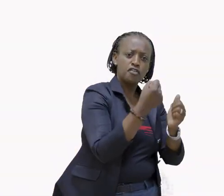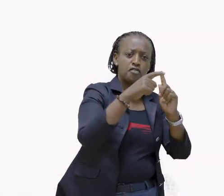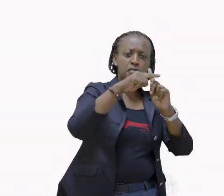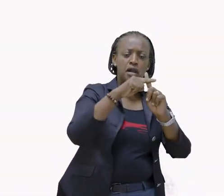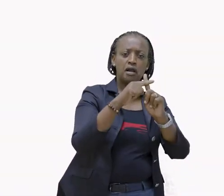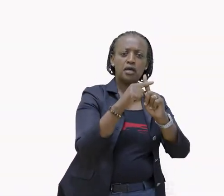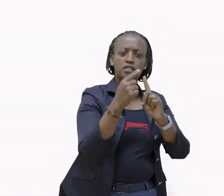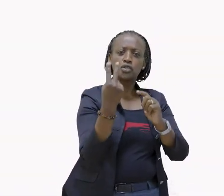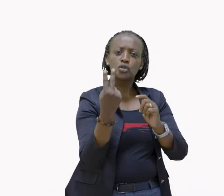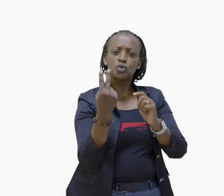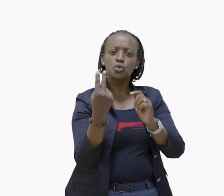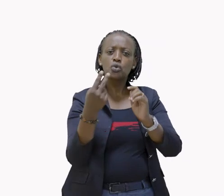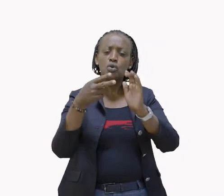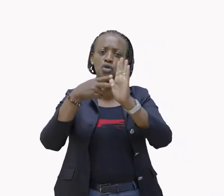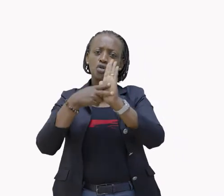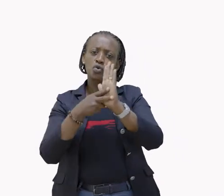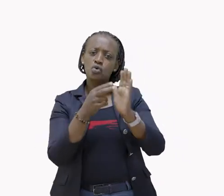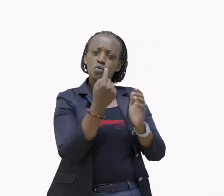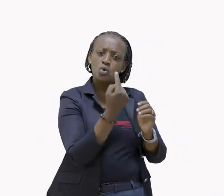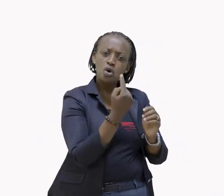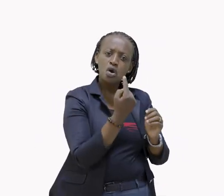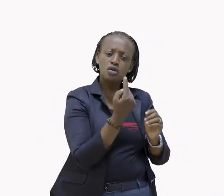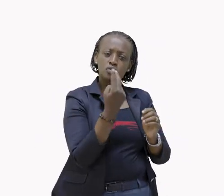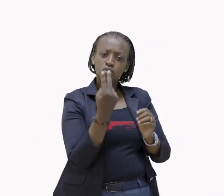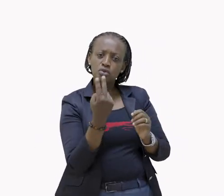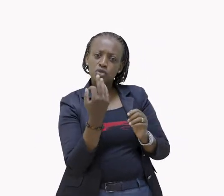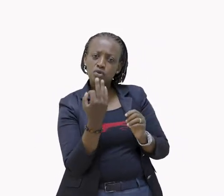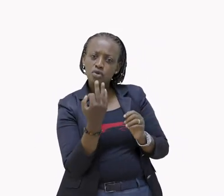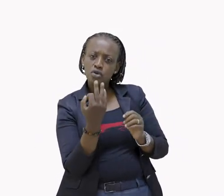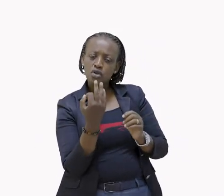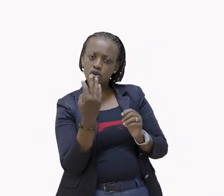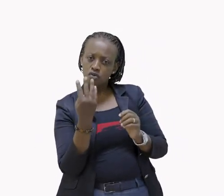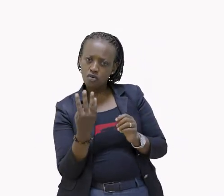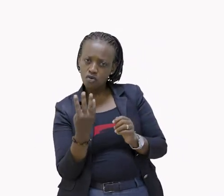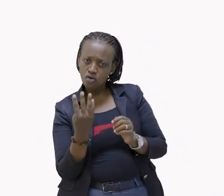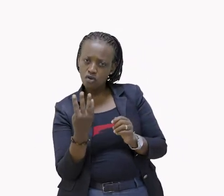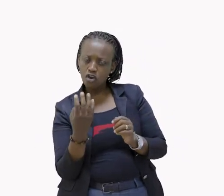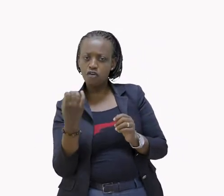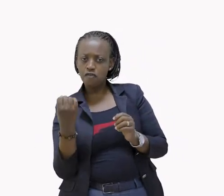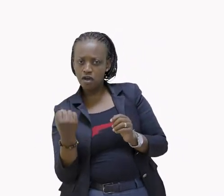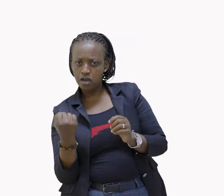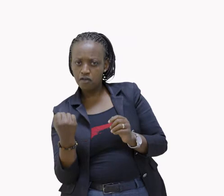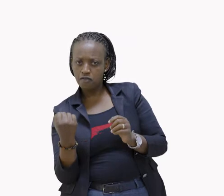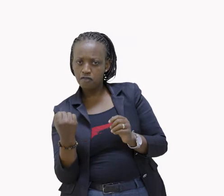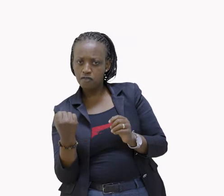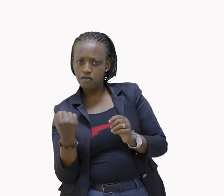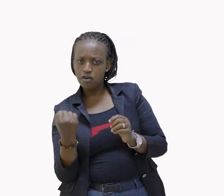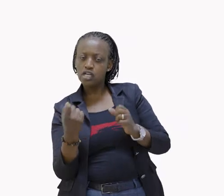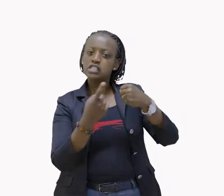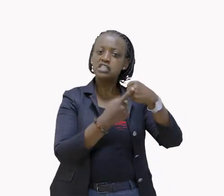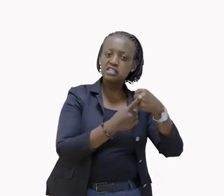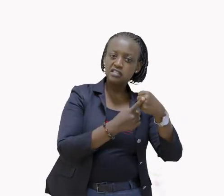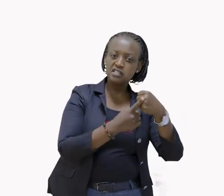2 is 1, 2, 3, 4, 5,